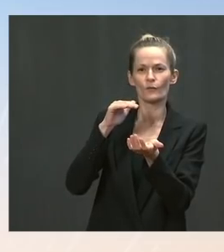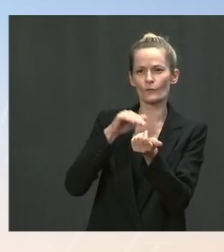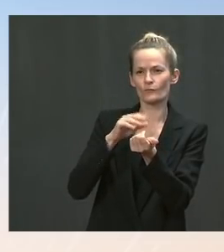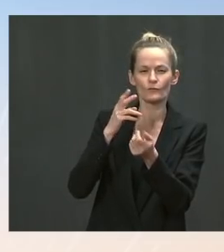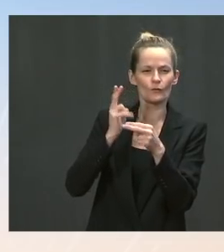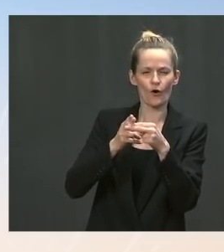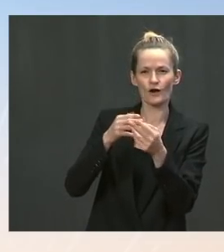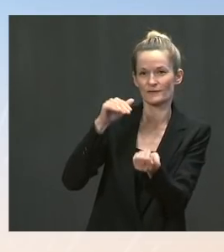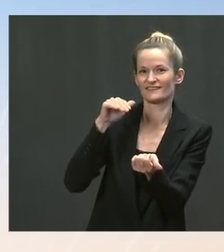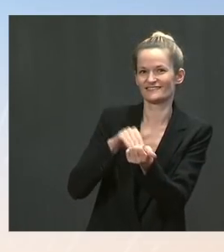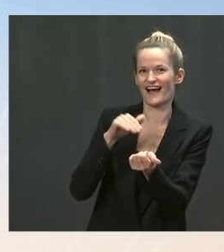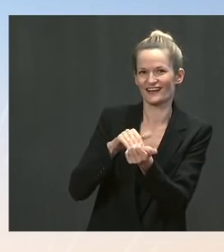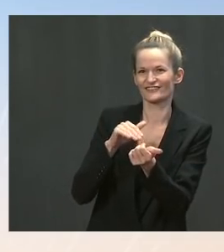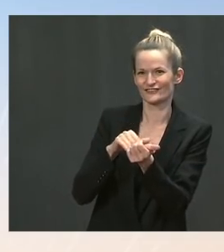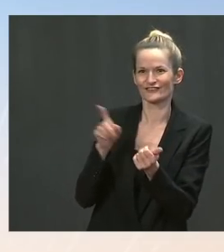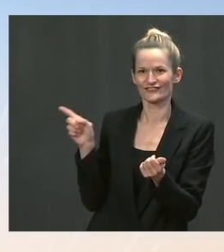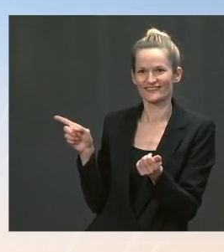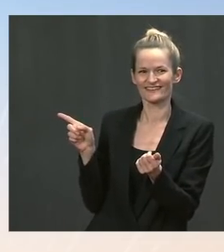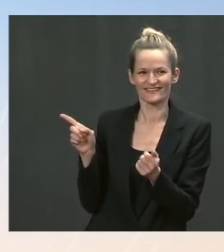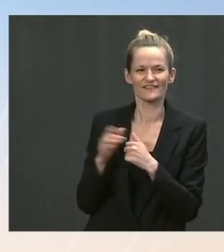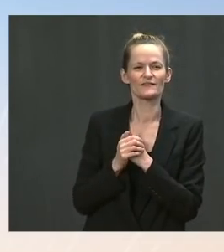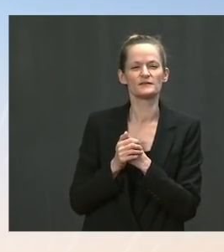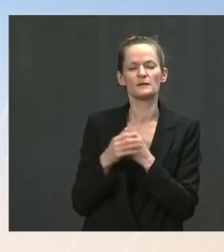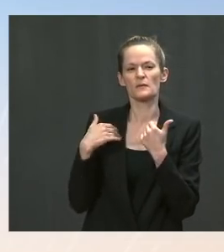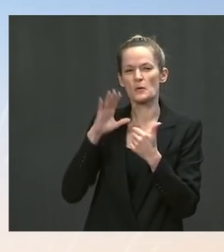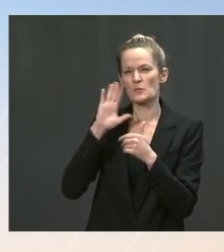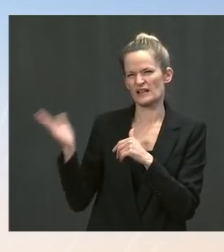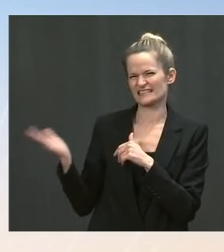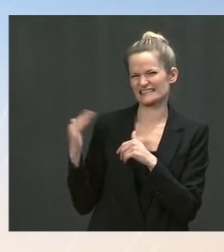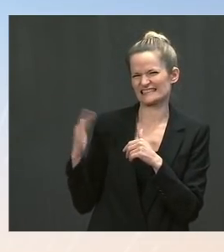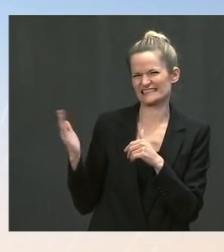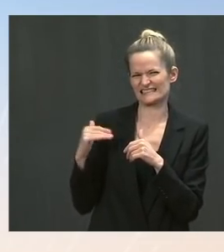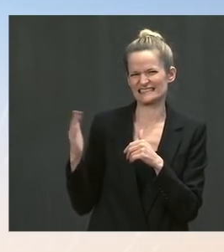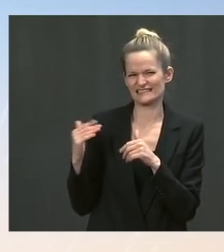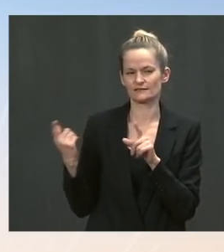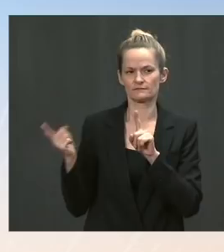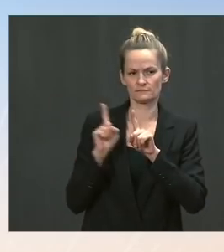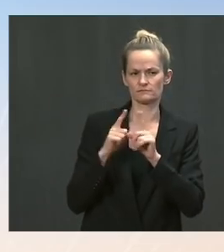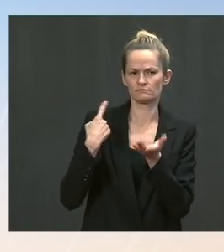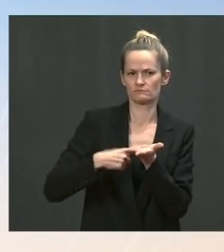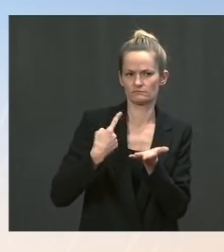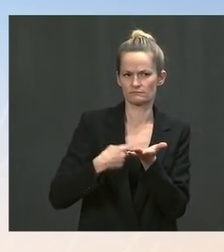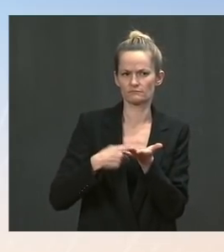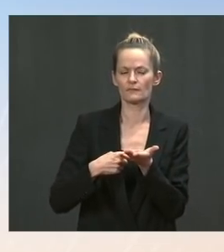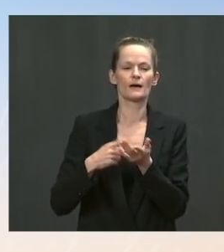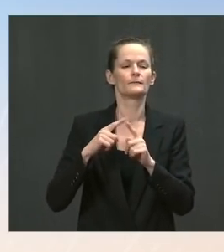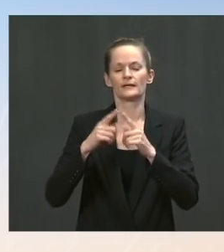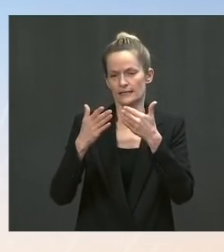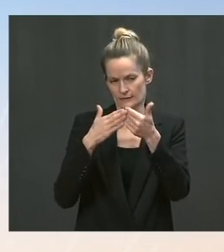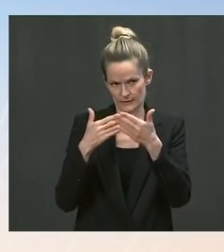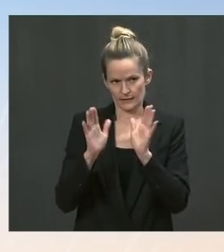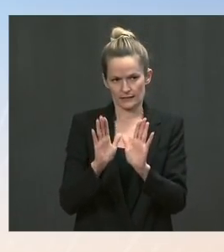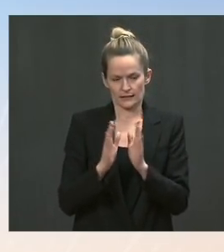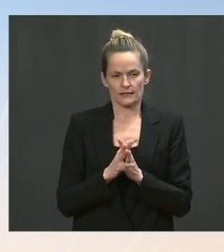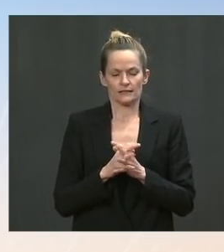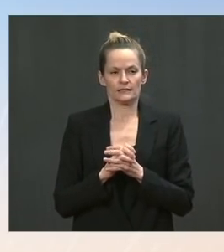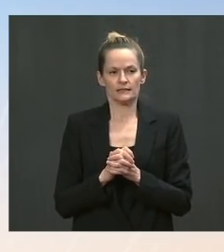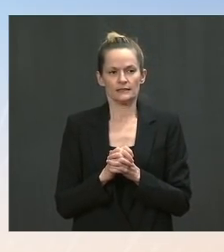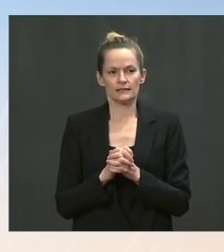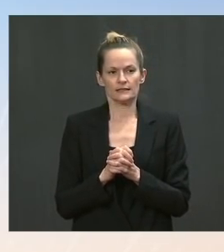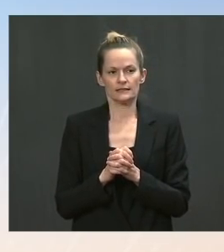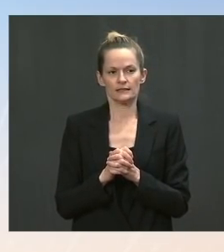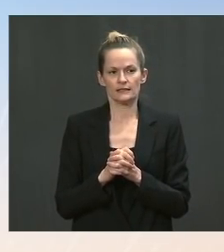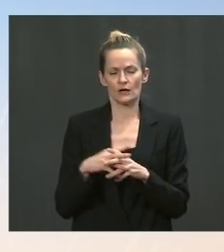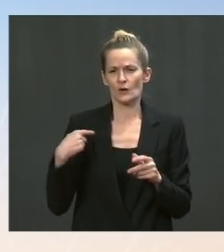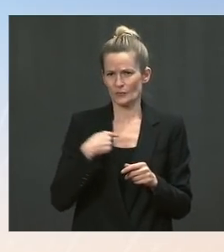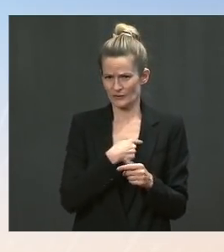area. So I pulled him out here with me today. So I would say, Zeke, that we do have concern, of